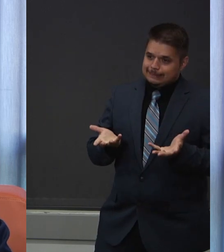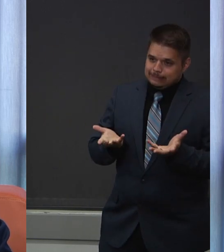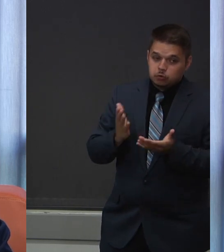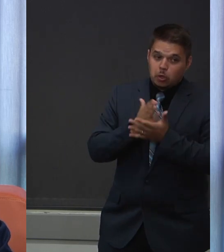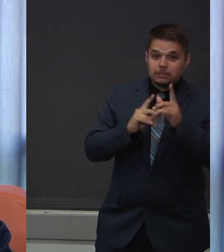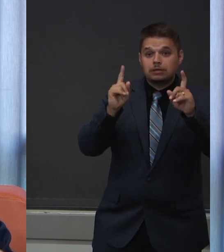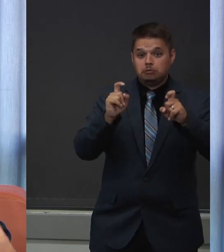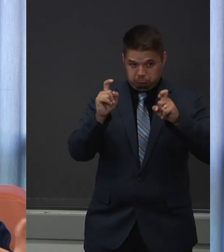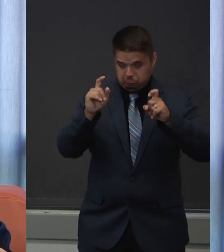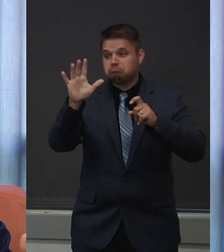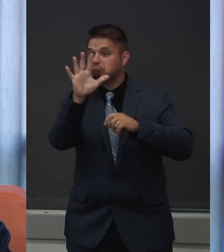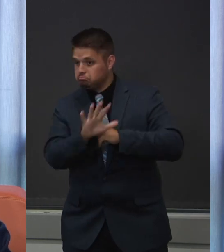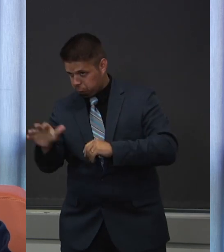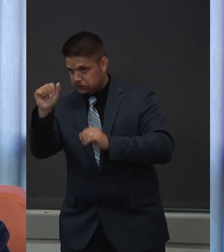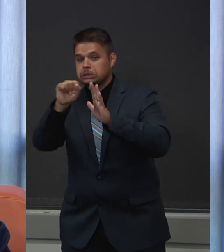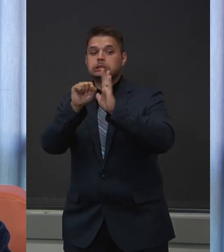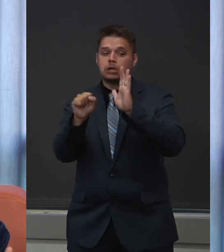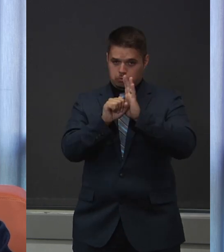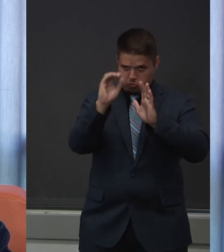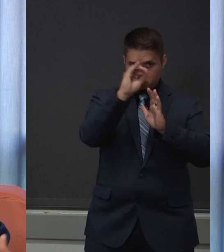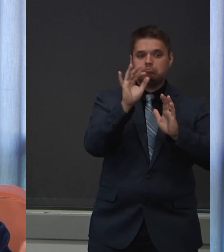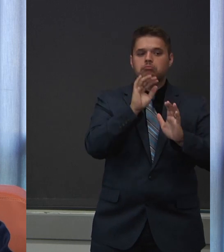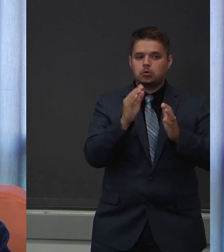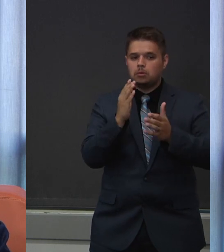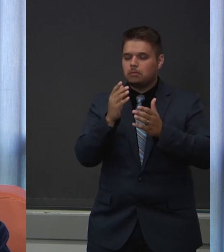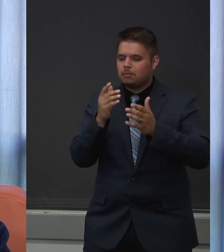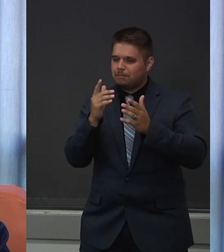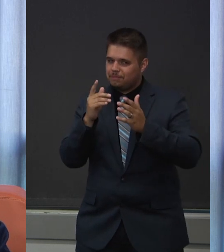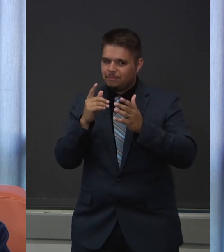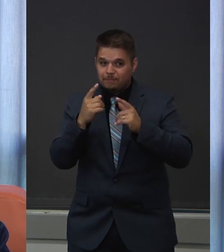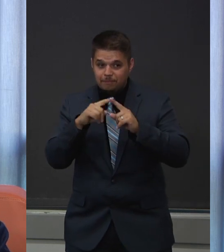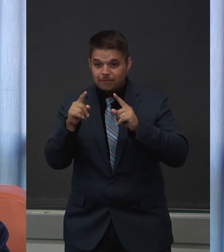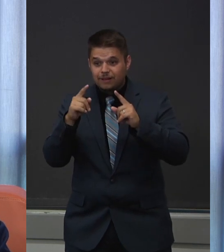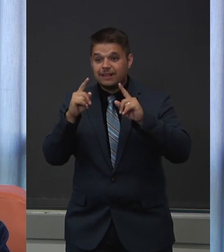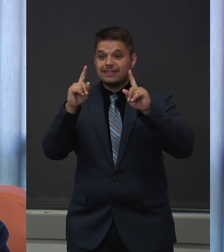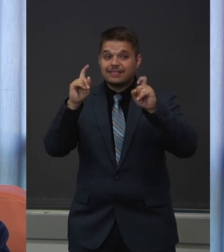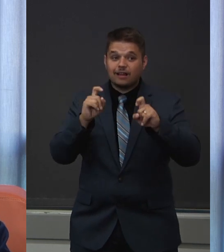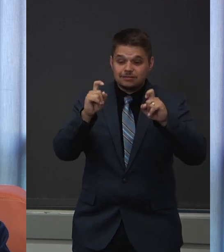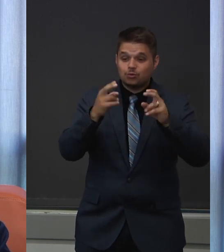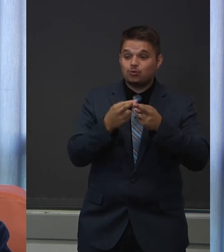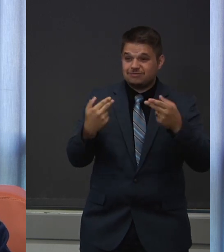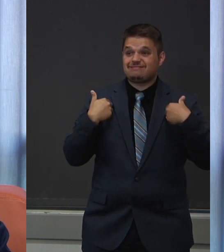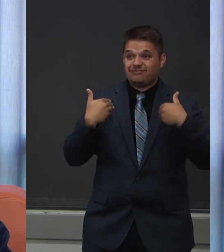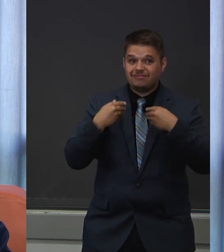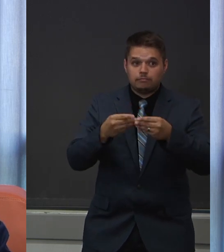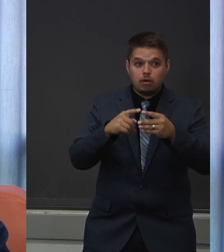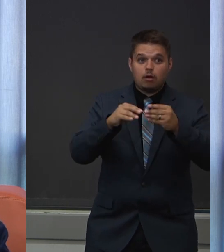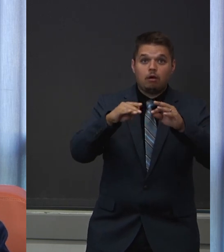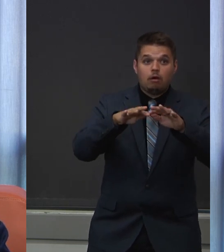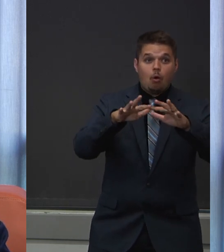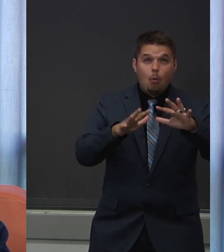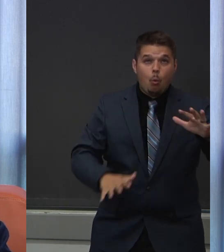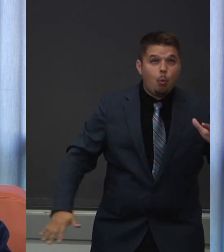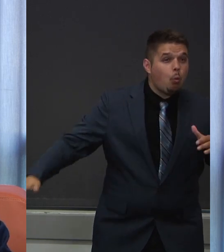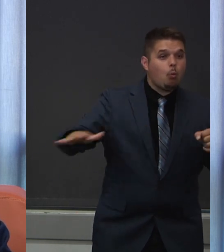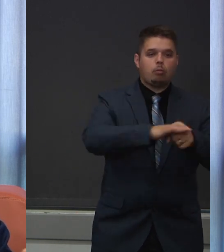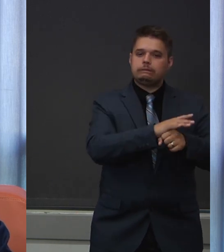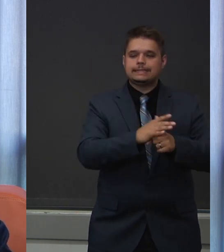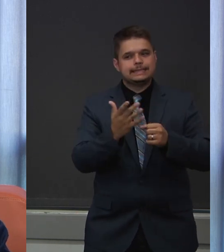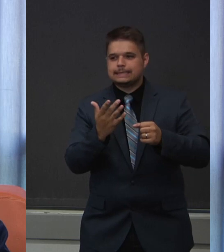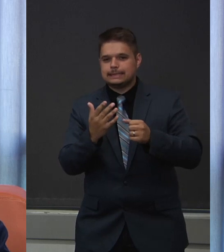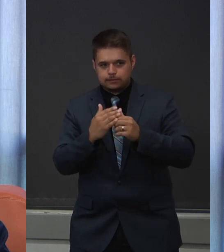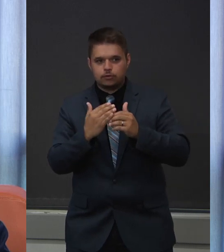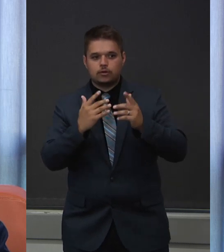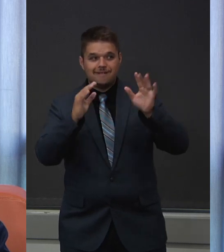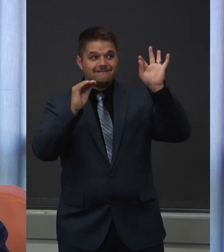that all the testing resources that we've gotten from the federal government and others are